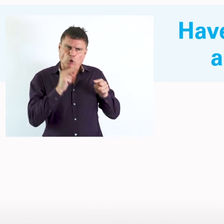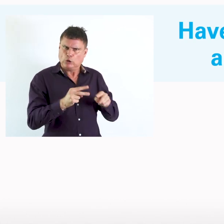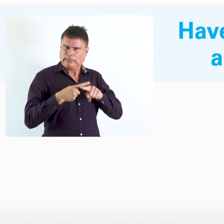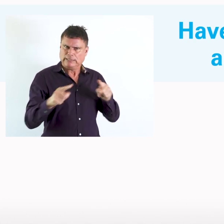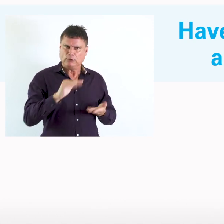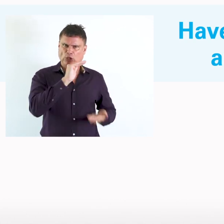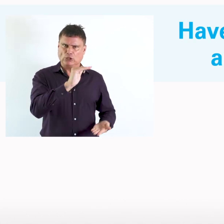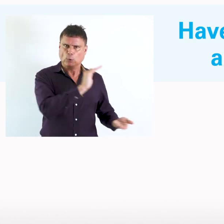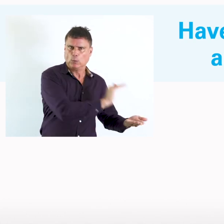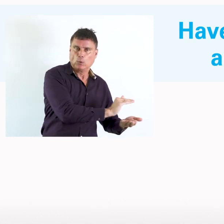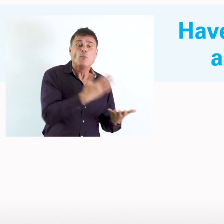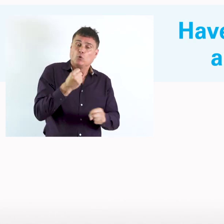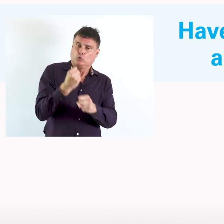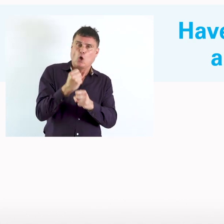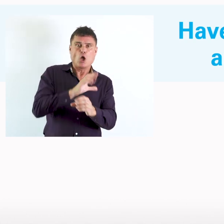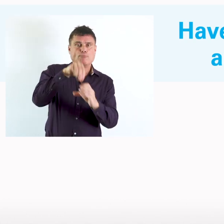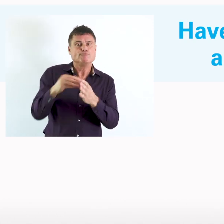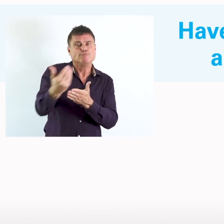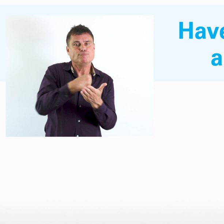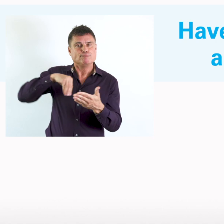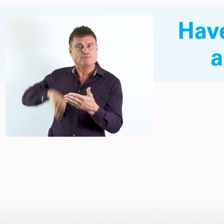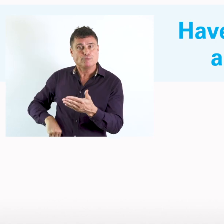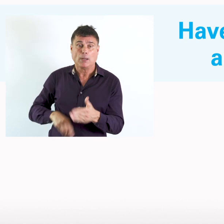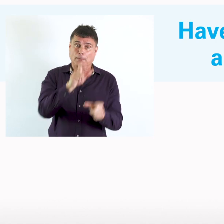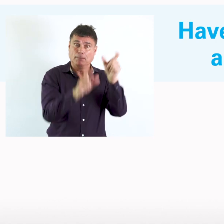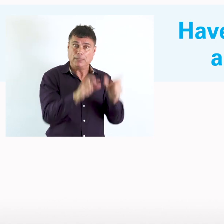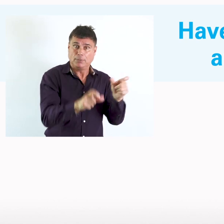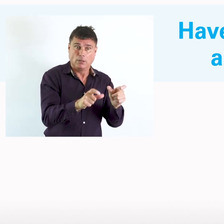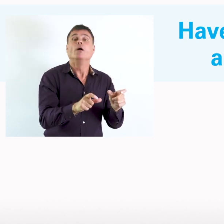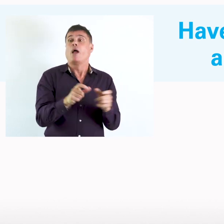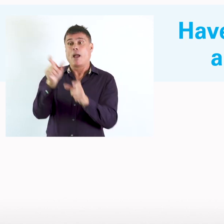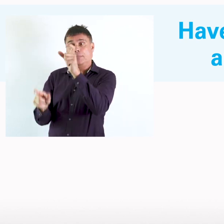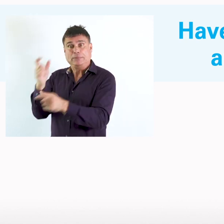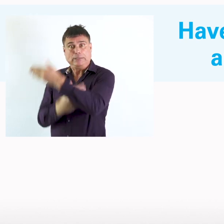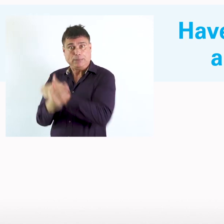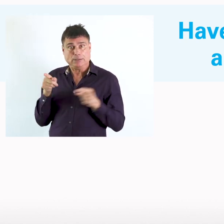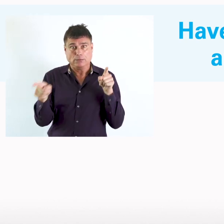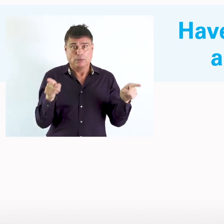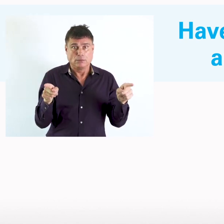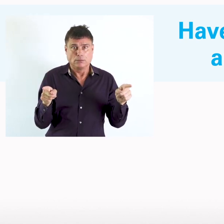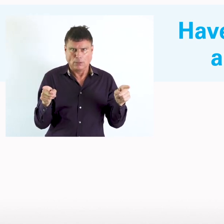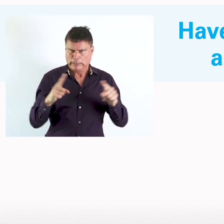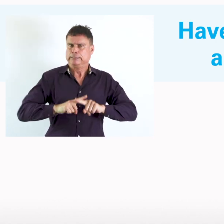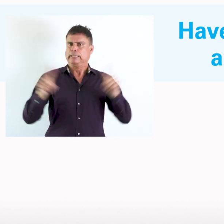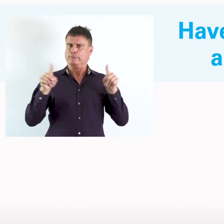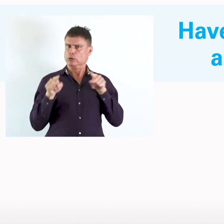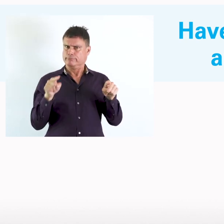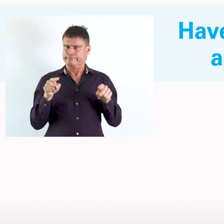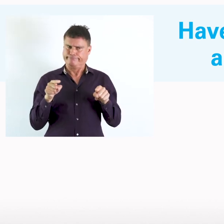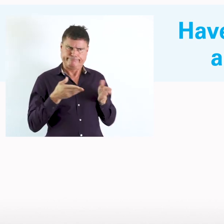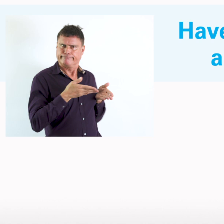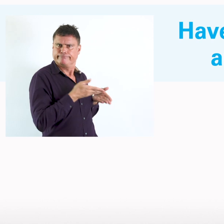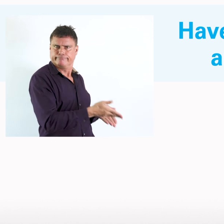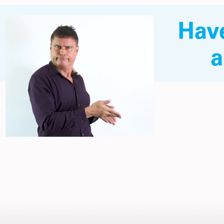shows you the difference in employment levels between people with and without disabilities. And you can see clearly that